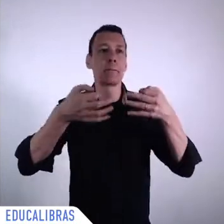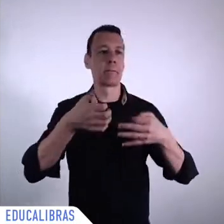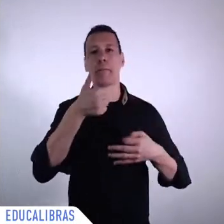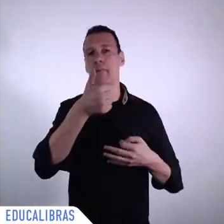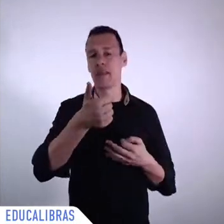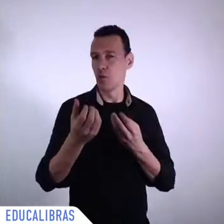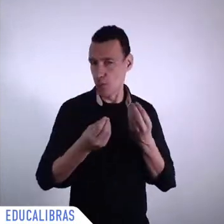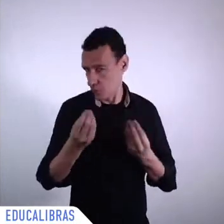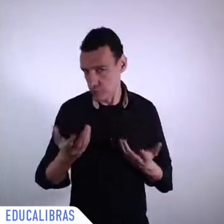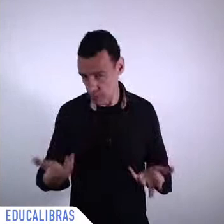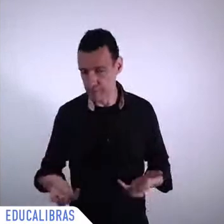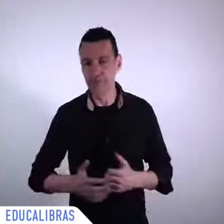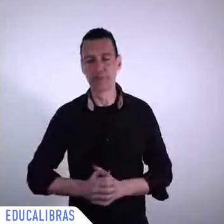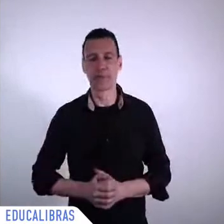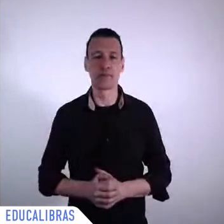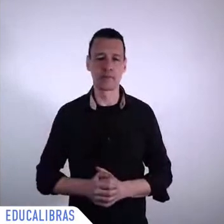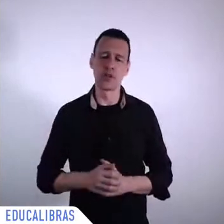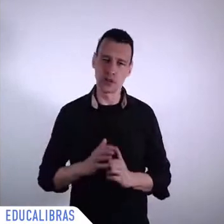and I was,